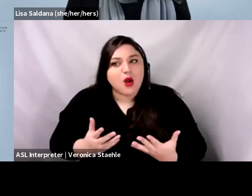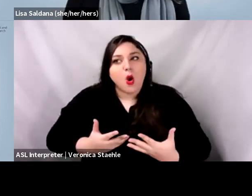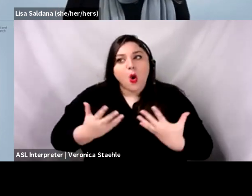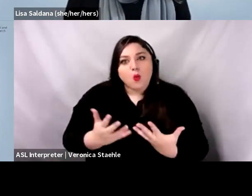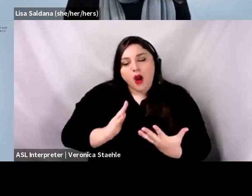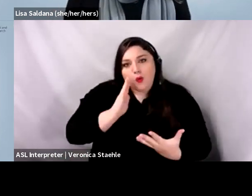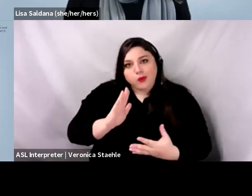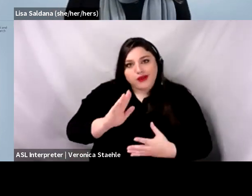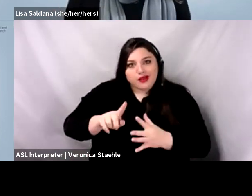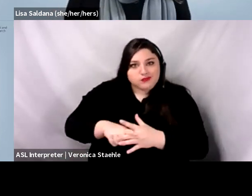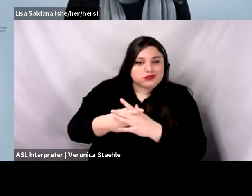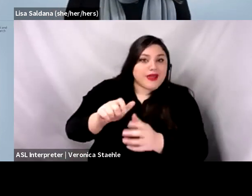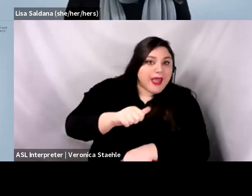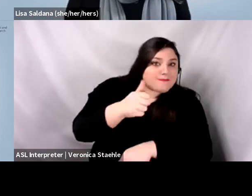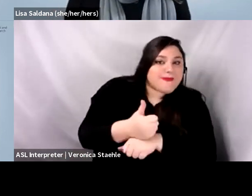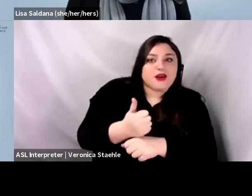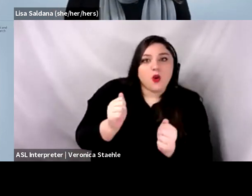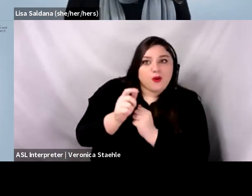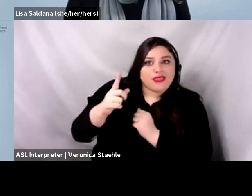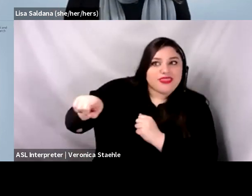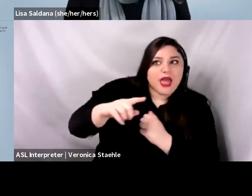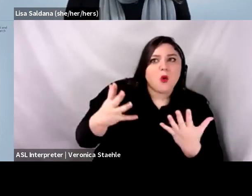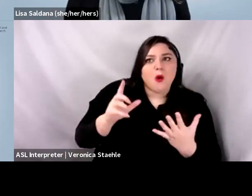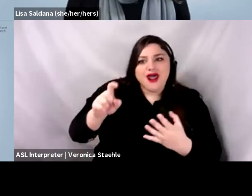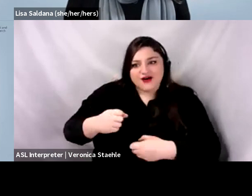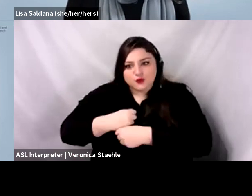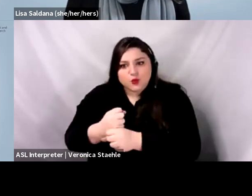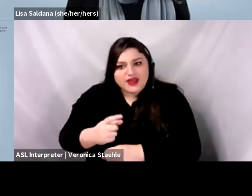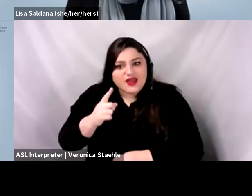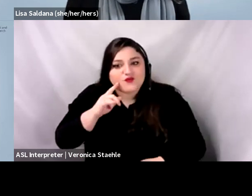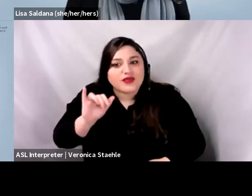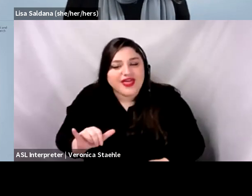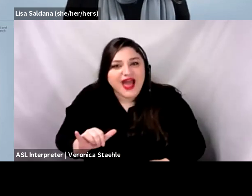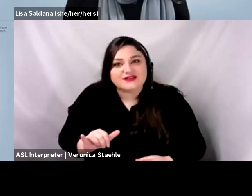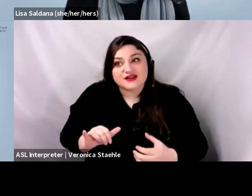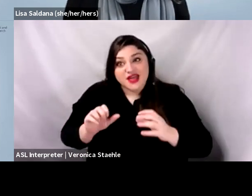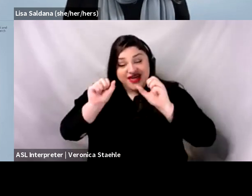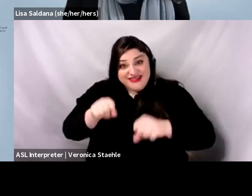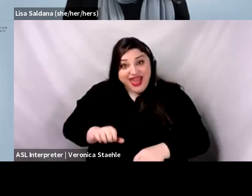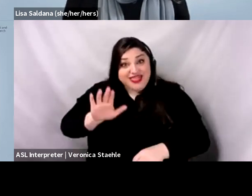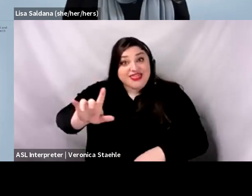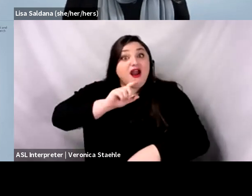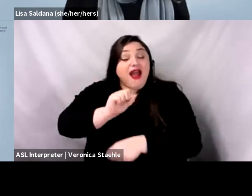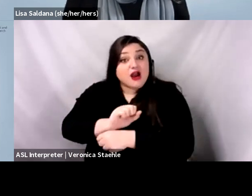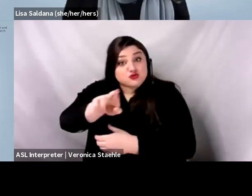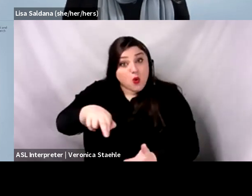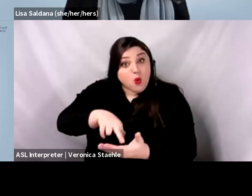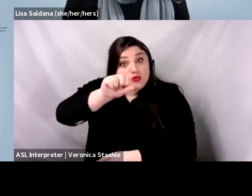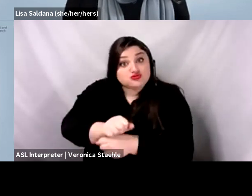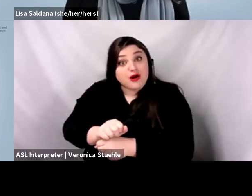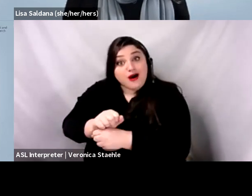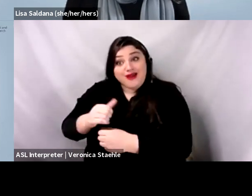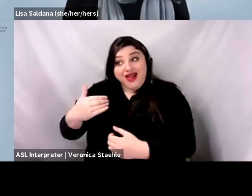to participate in this implementation or can the work that you're doing really be integrated are, are critical questions.